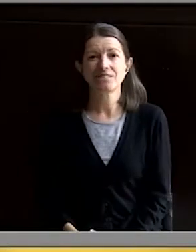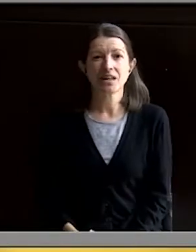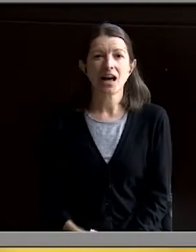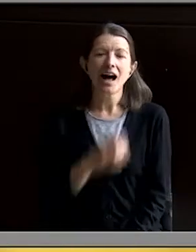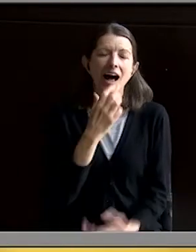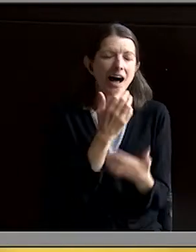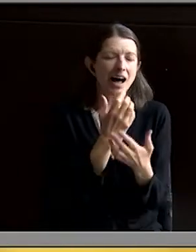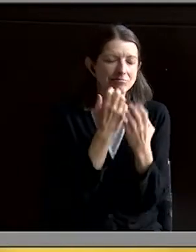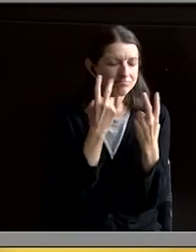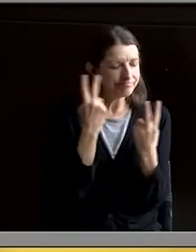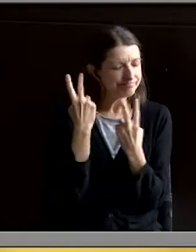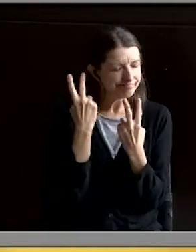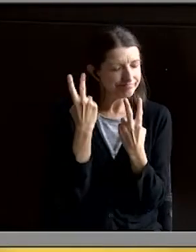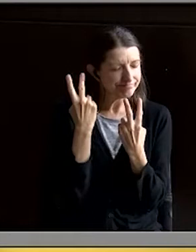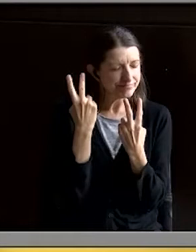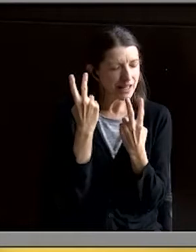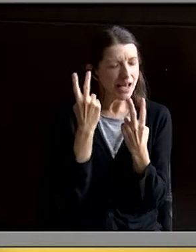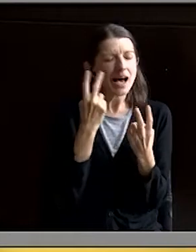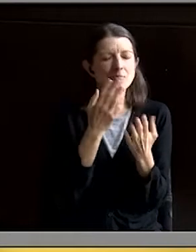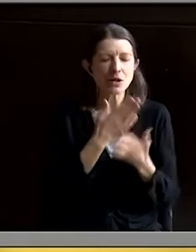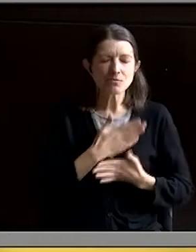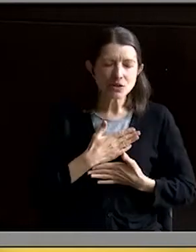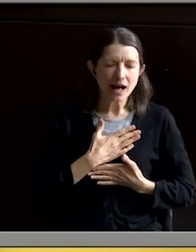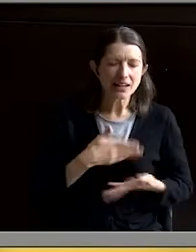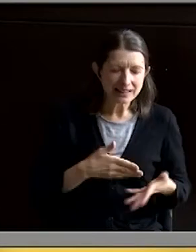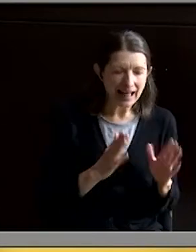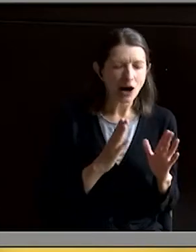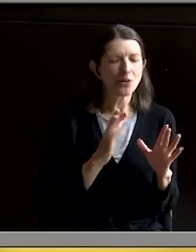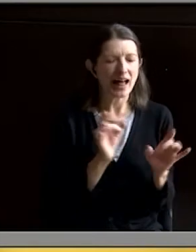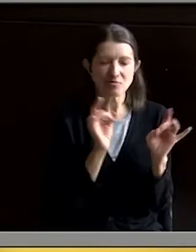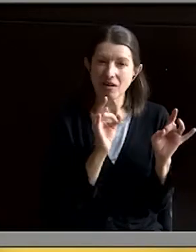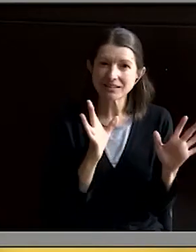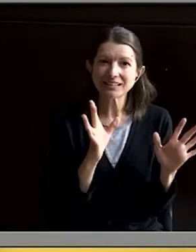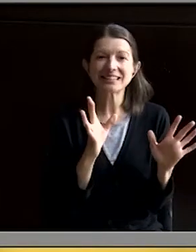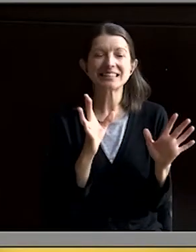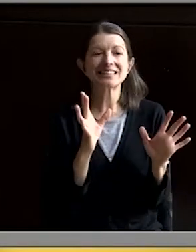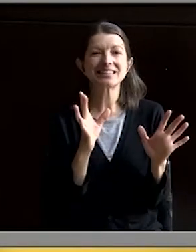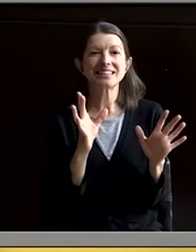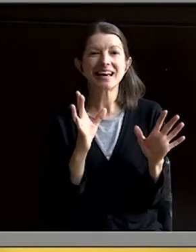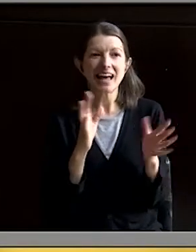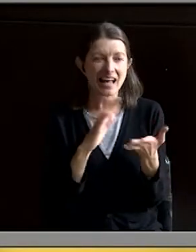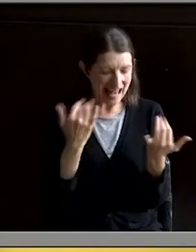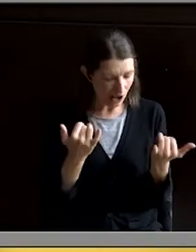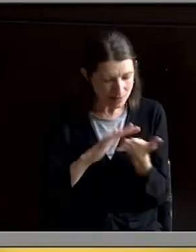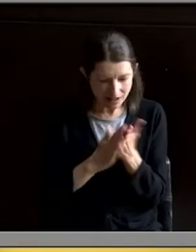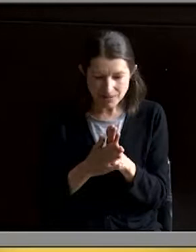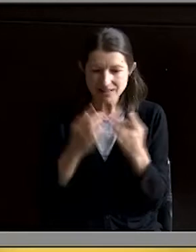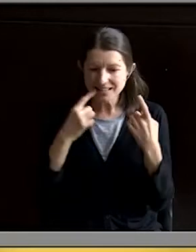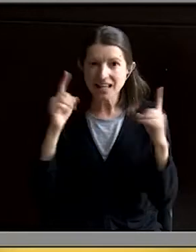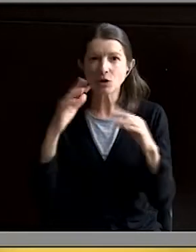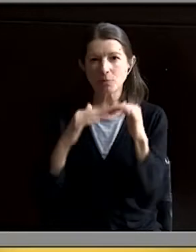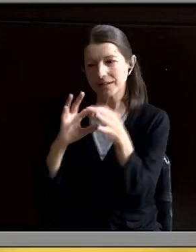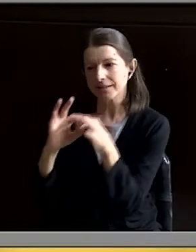that people used to be repulsed by. My loudness and obnoxiousness. And it makes me successful at building connections with other people